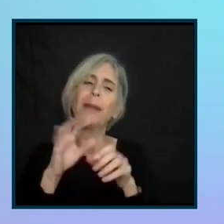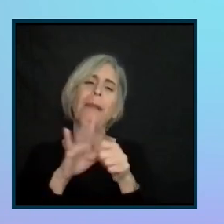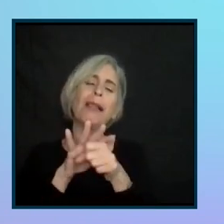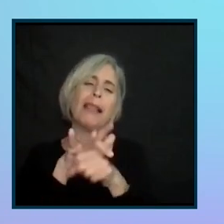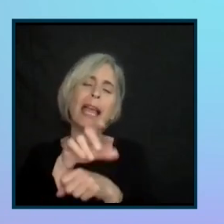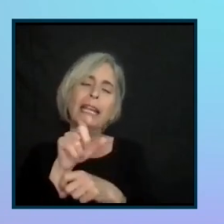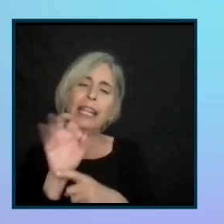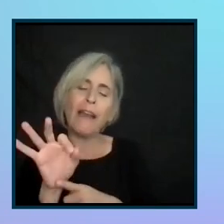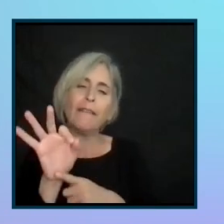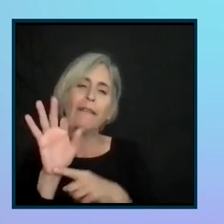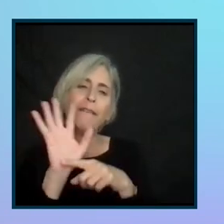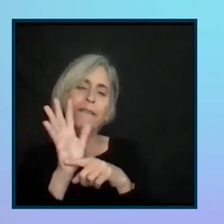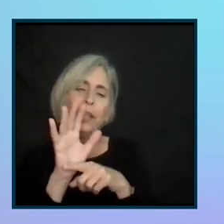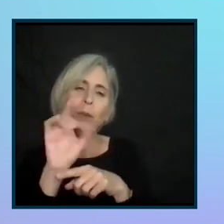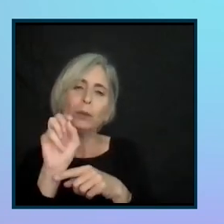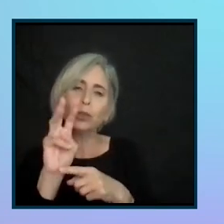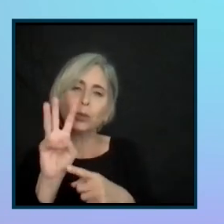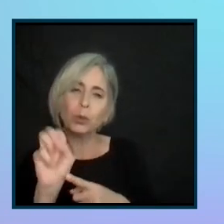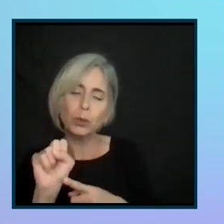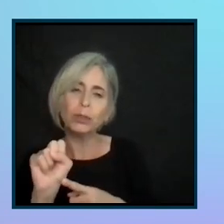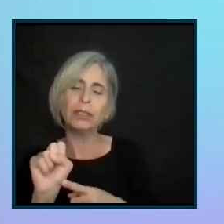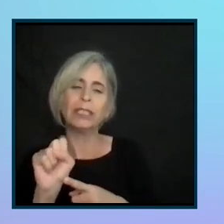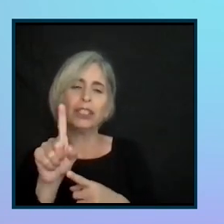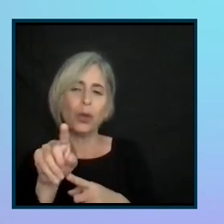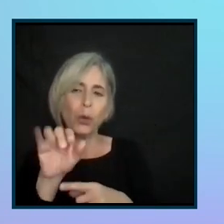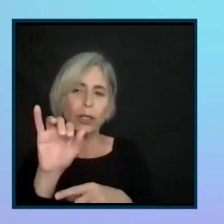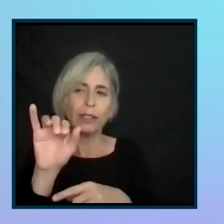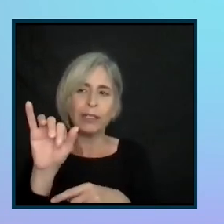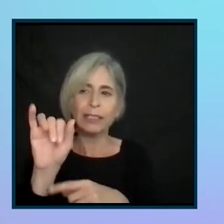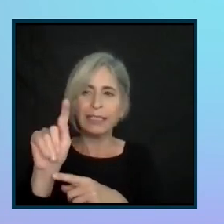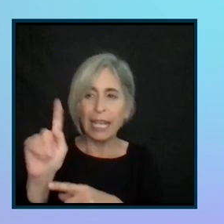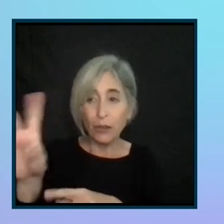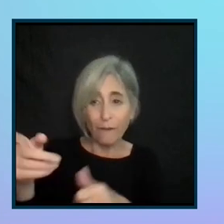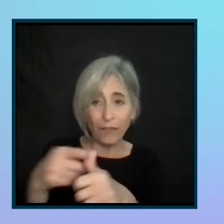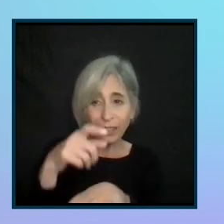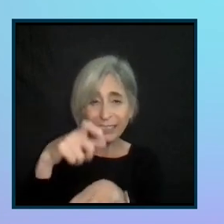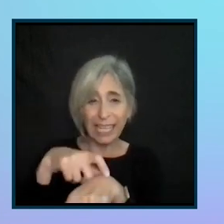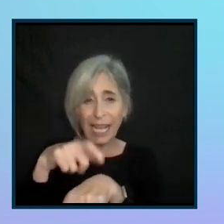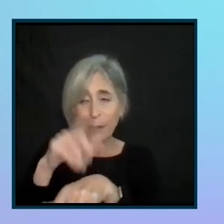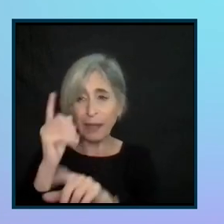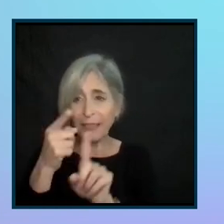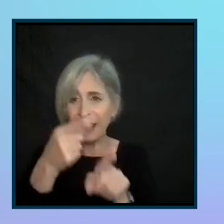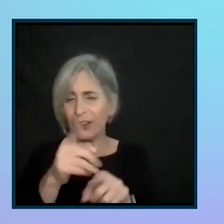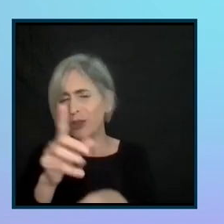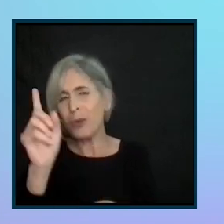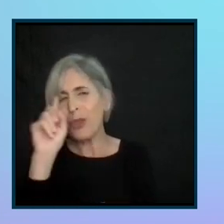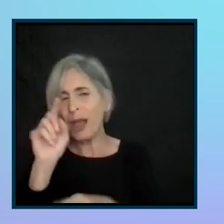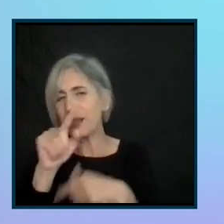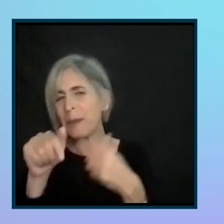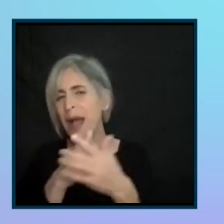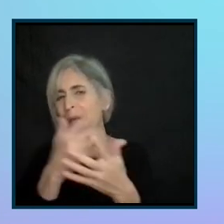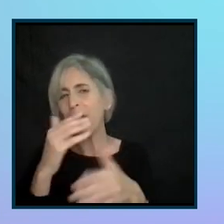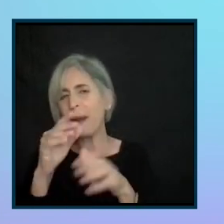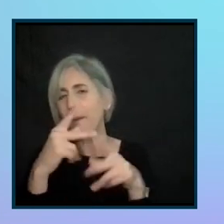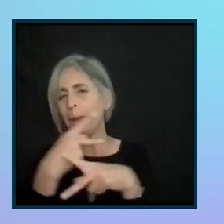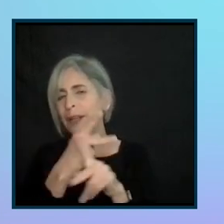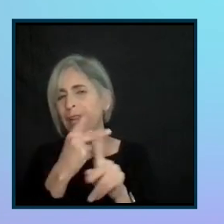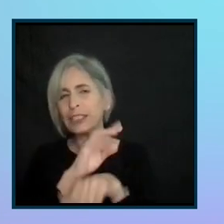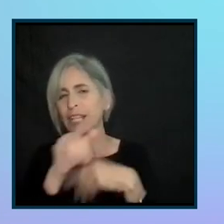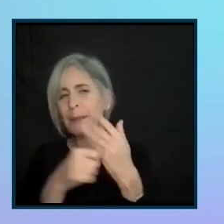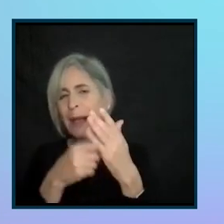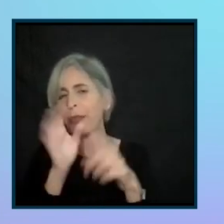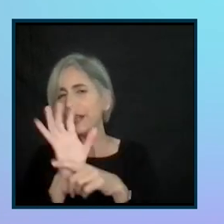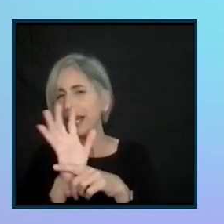of film crews and sets, but I believe it was your first time being on a set. What was your thoughts about the whole production of the